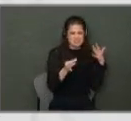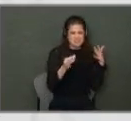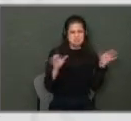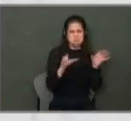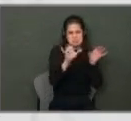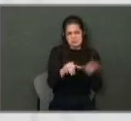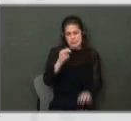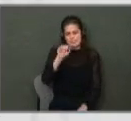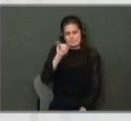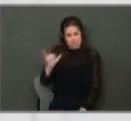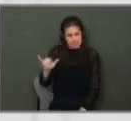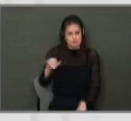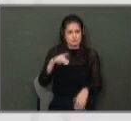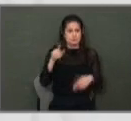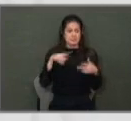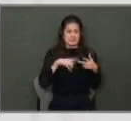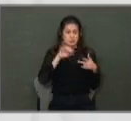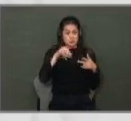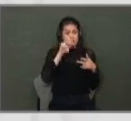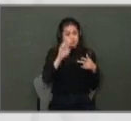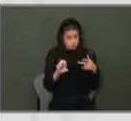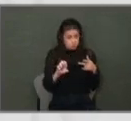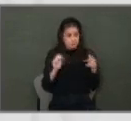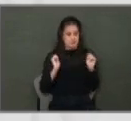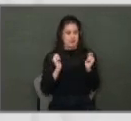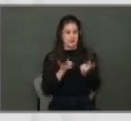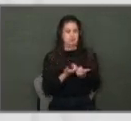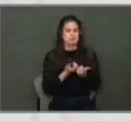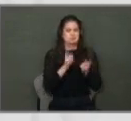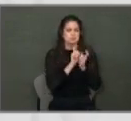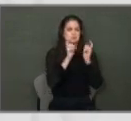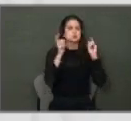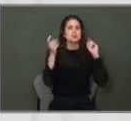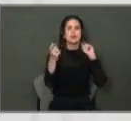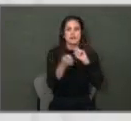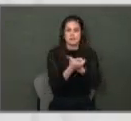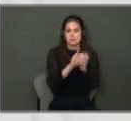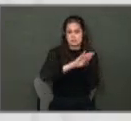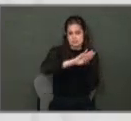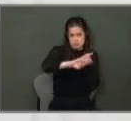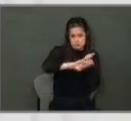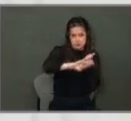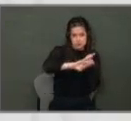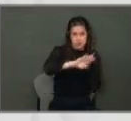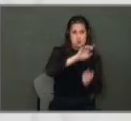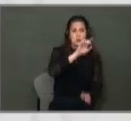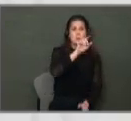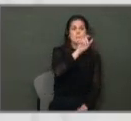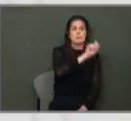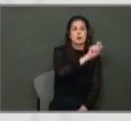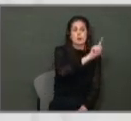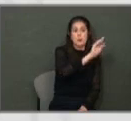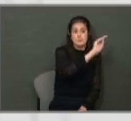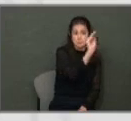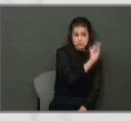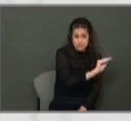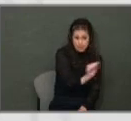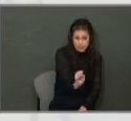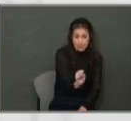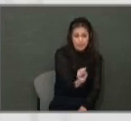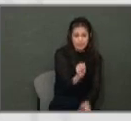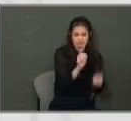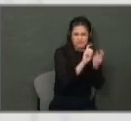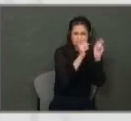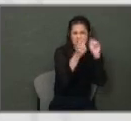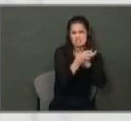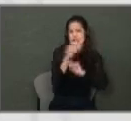May. In June, the council changed our exemption, our homestead exemption, from .1% of the taxable value of your